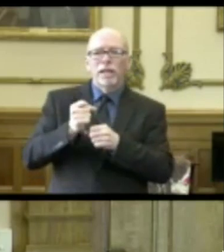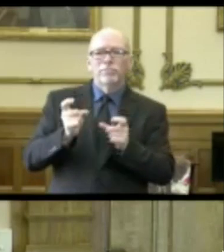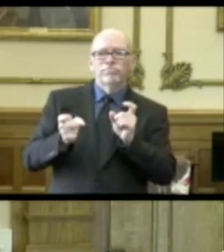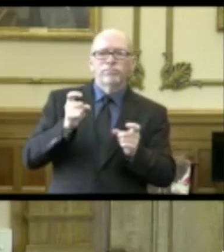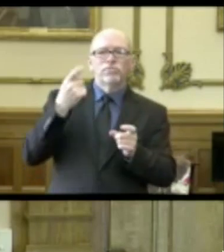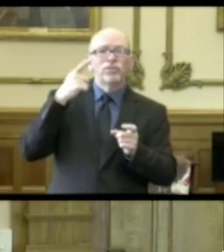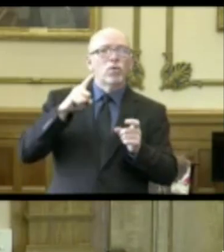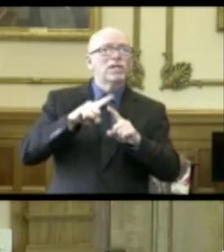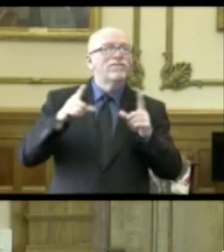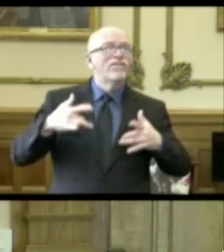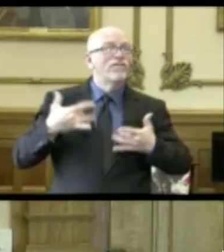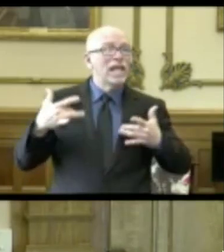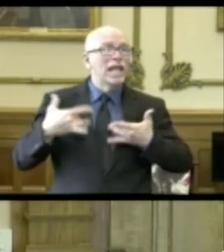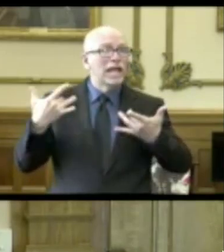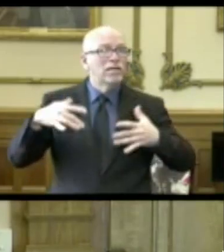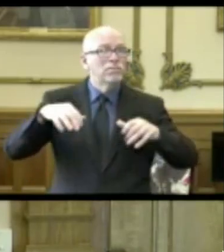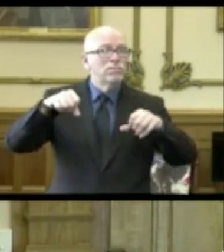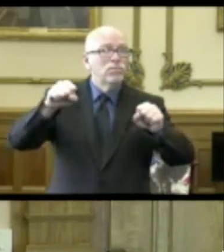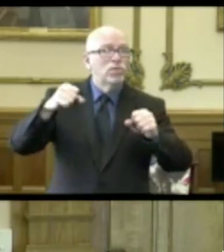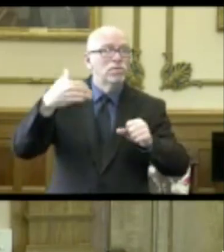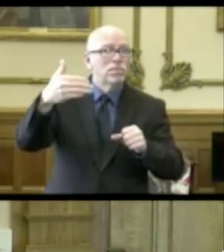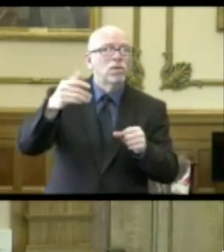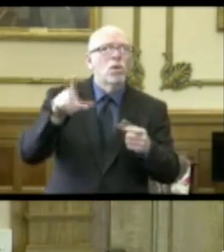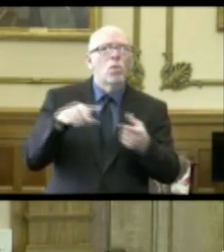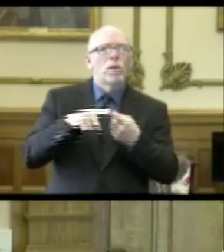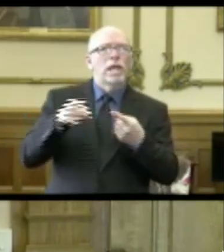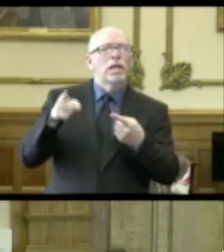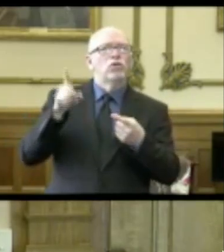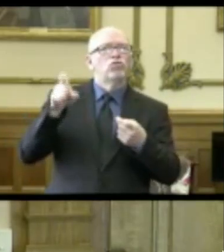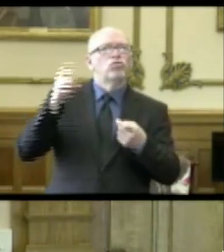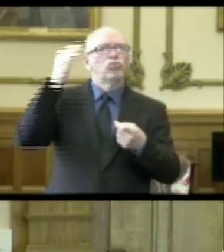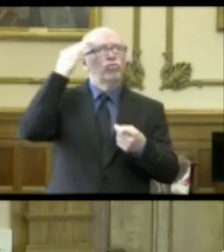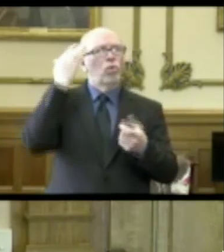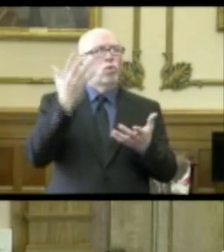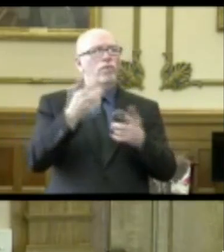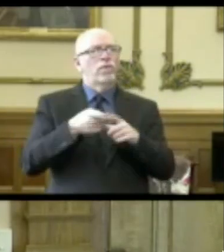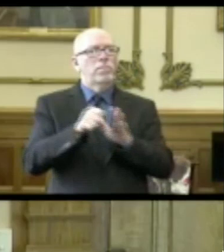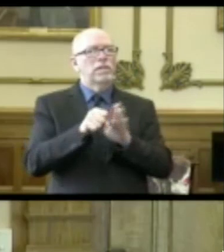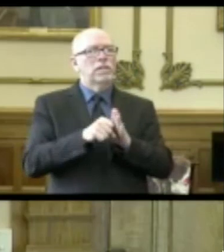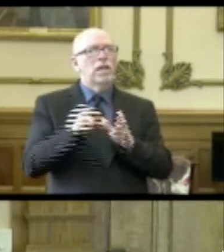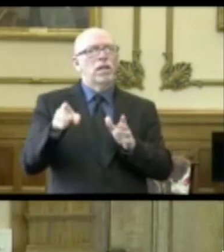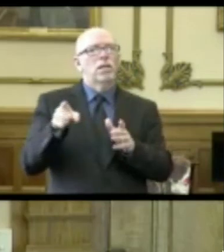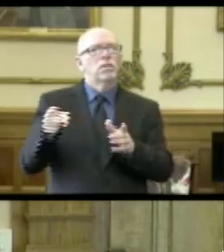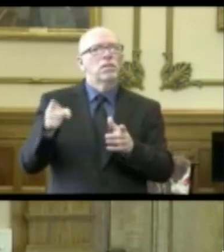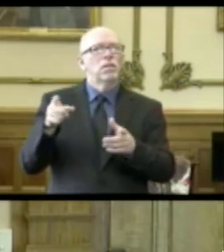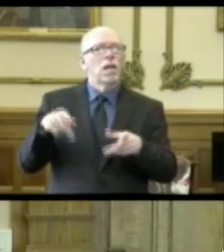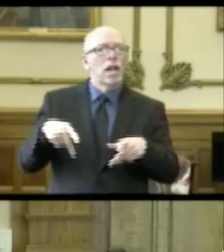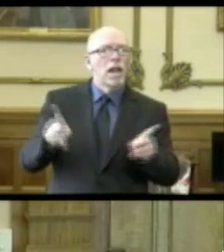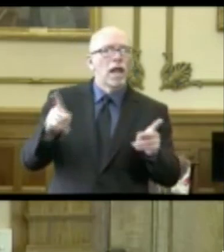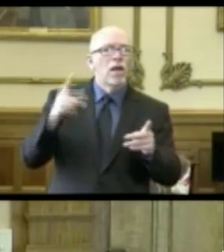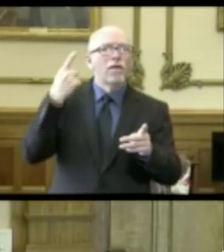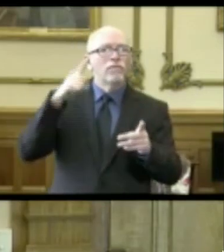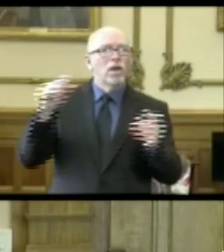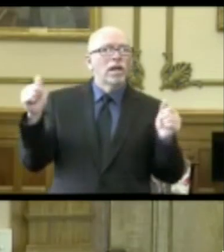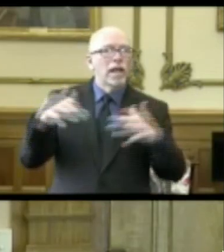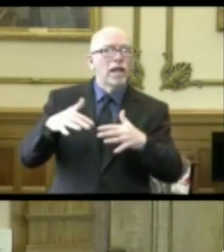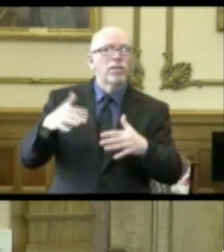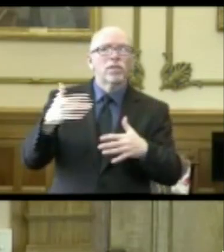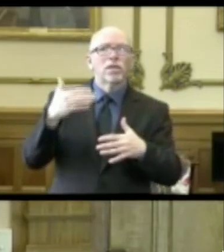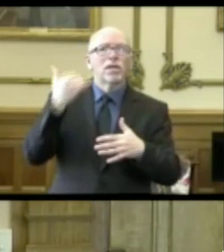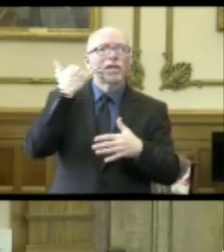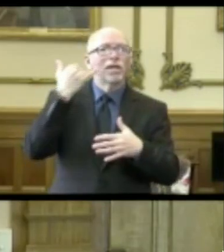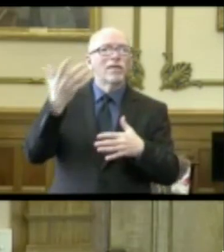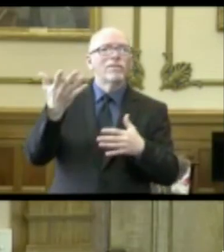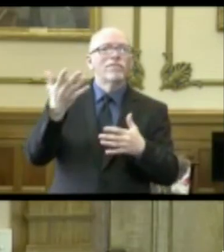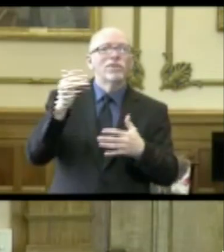to events, when can they expect to get some guidance from the state as far as what's going to be allowed for gatherings? Like, even if this is in